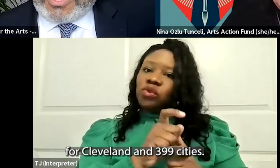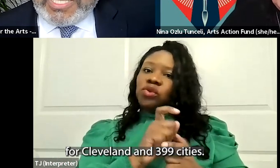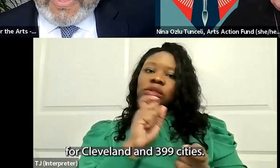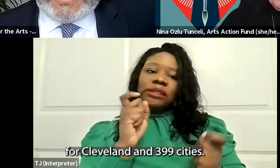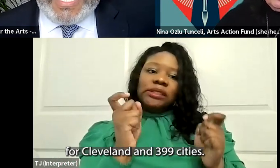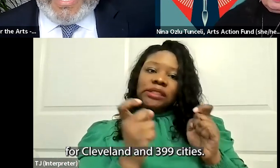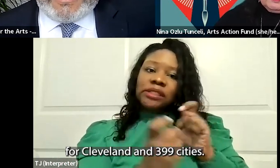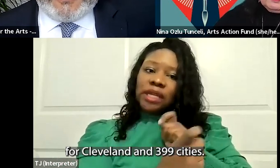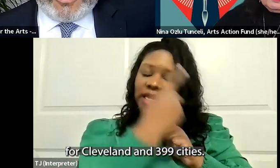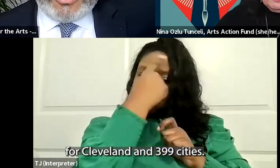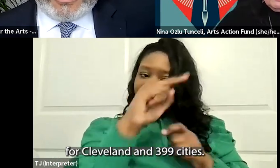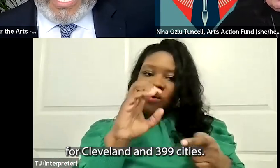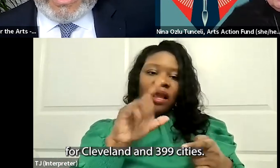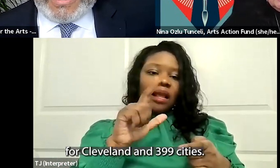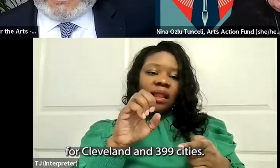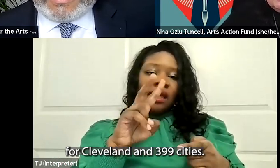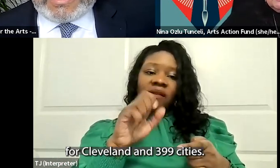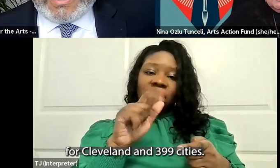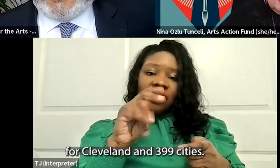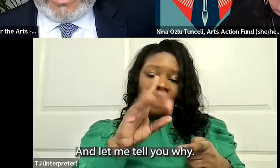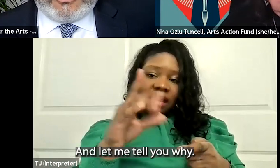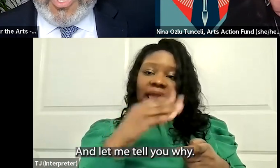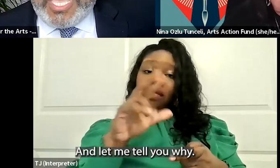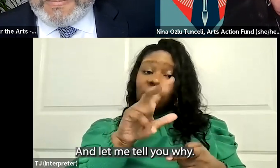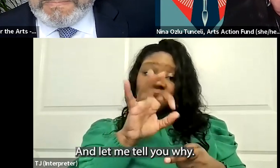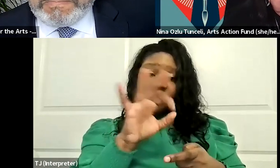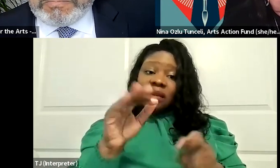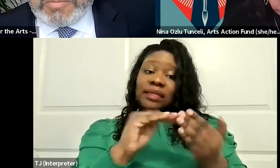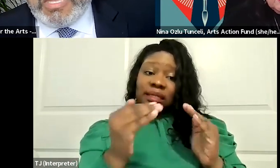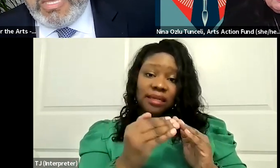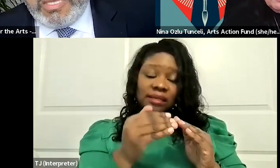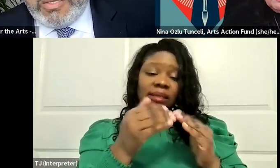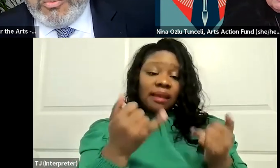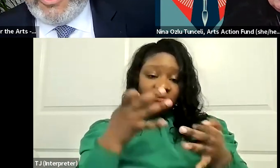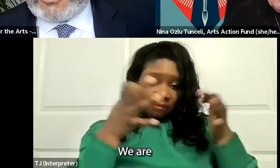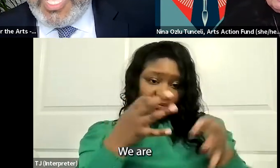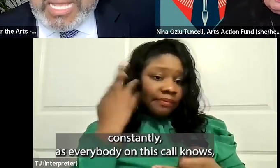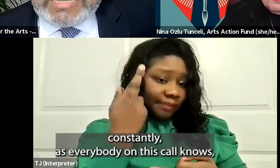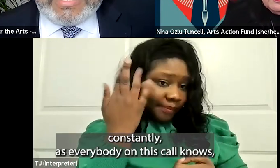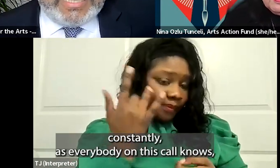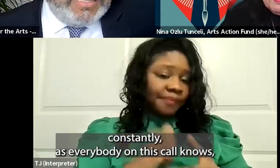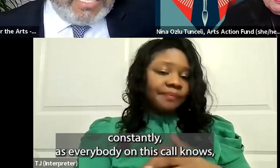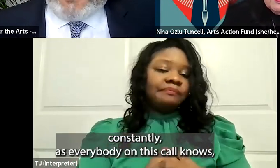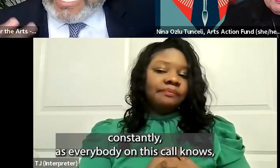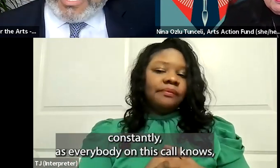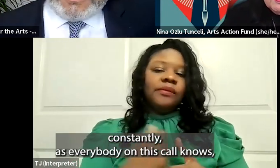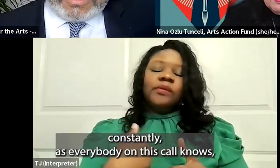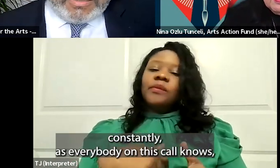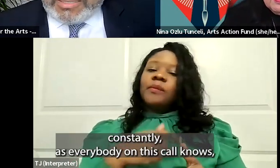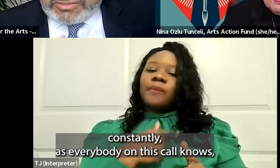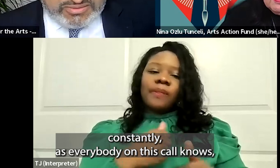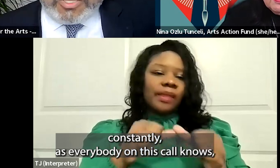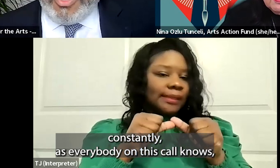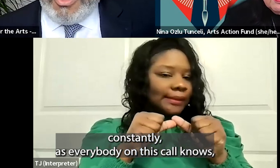for Cleveland and the 399 cities, and let me tell you why. We are constantly, as everybody